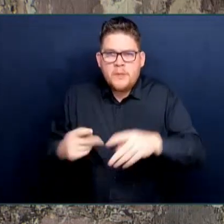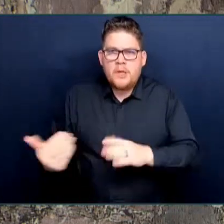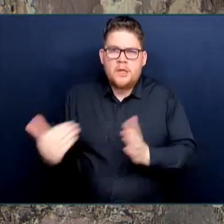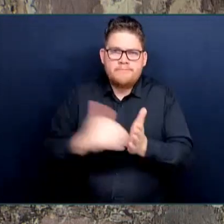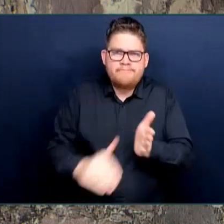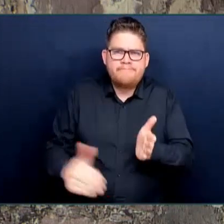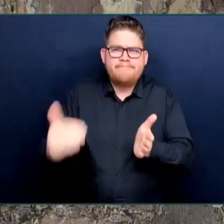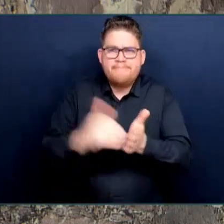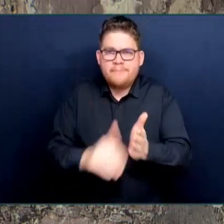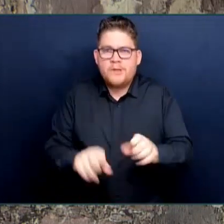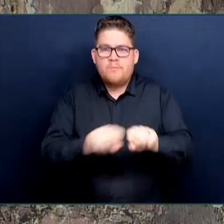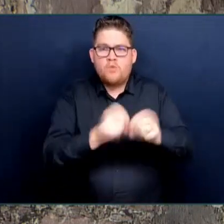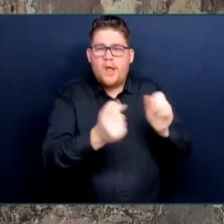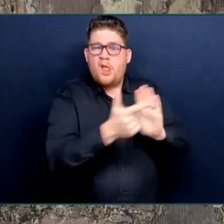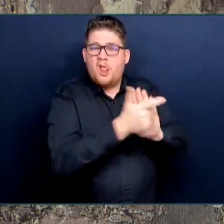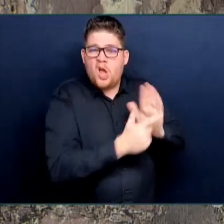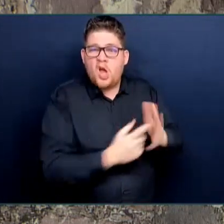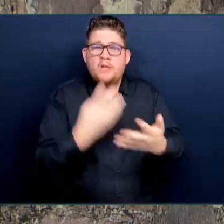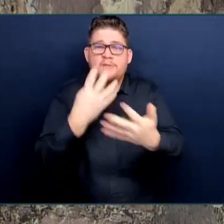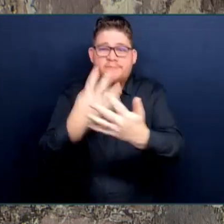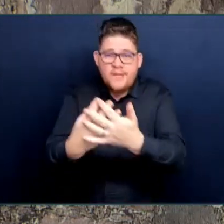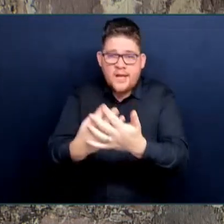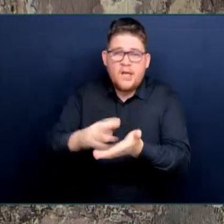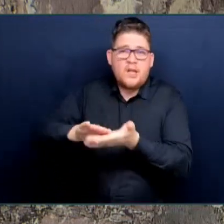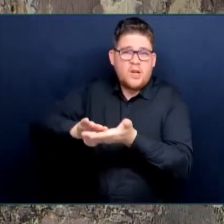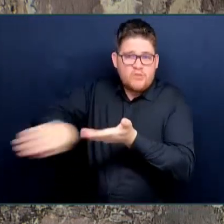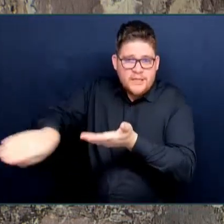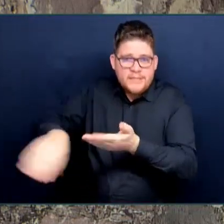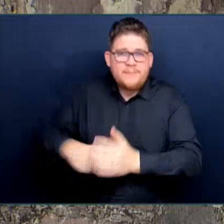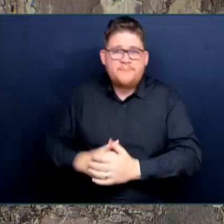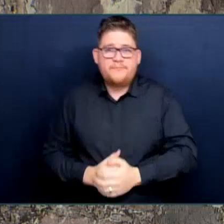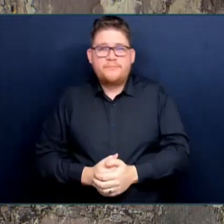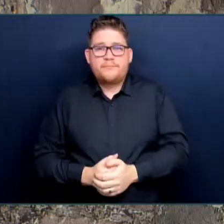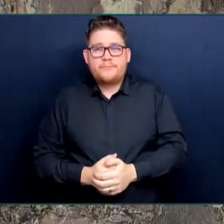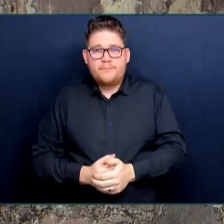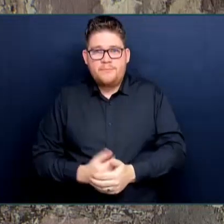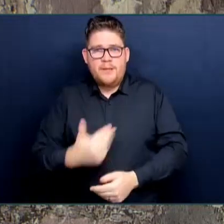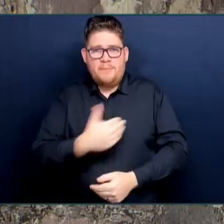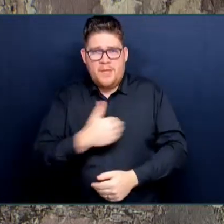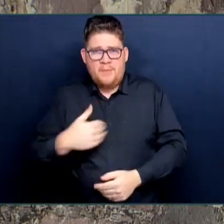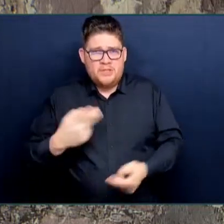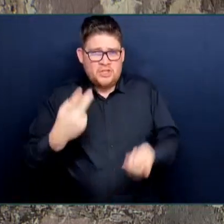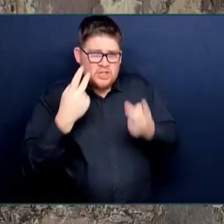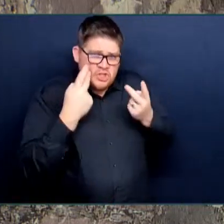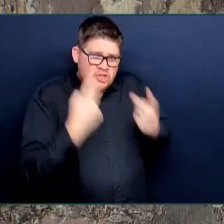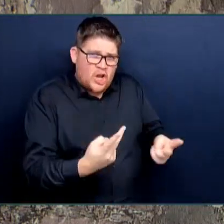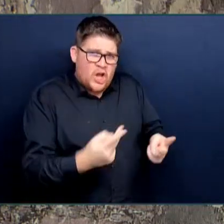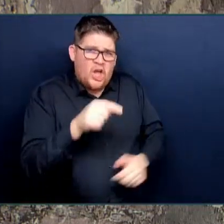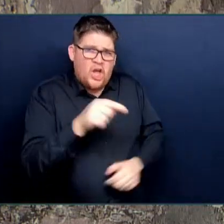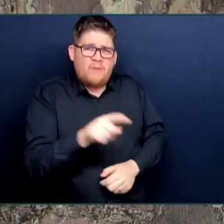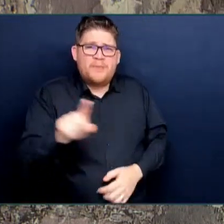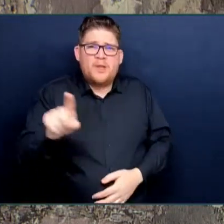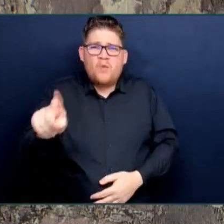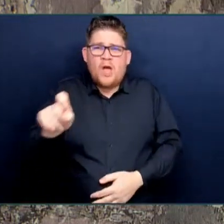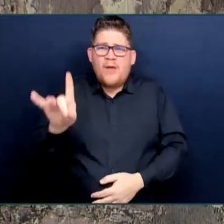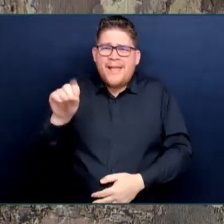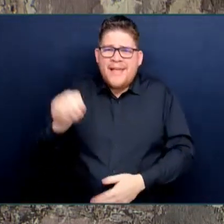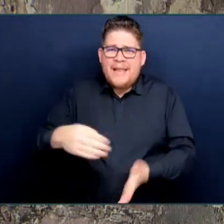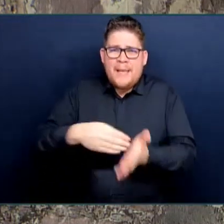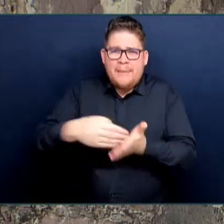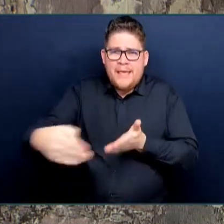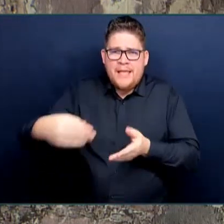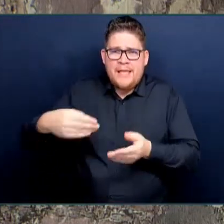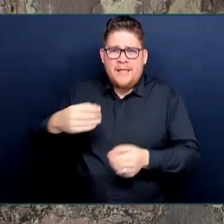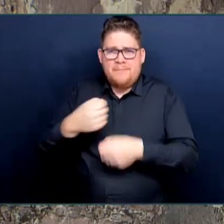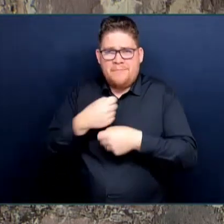change the rules around bail to protect communities. I'm sure he was watching when we had $180 million for a manufacturing fund for a clean economy